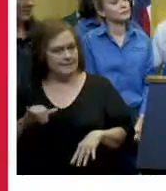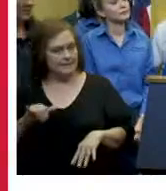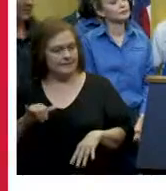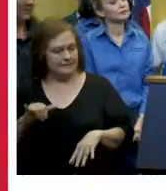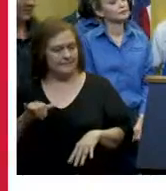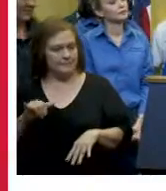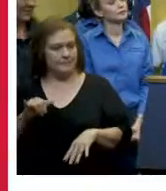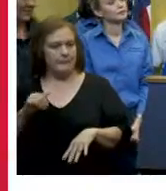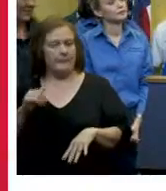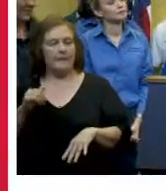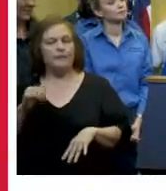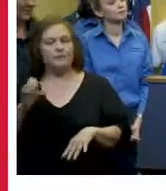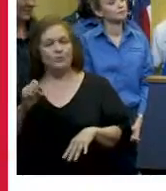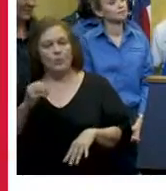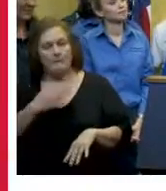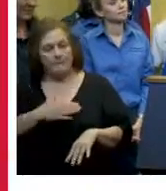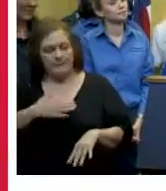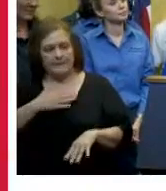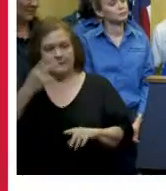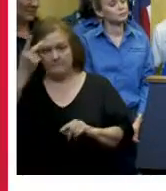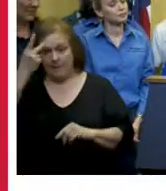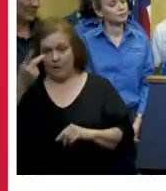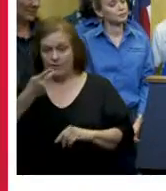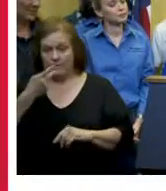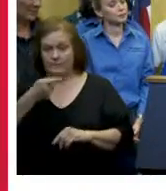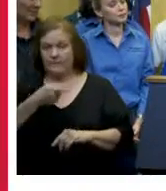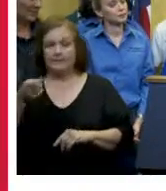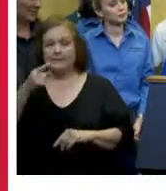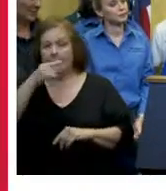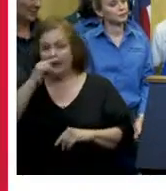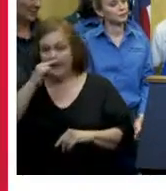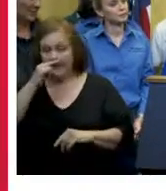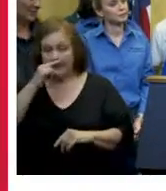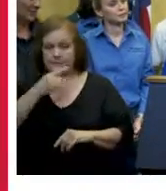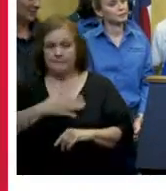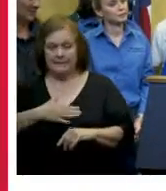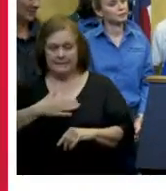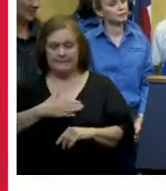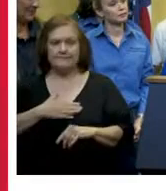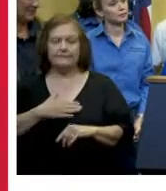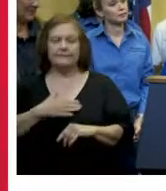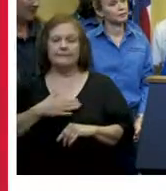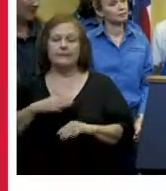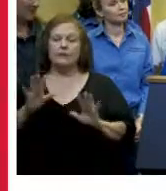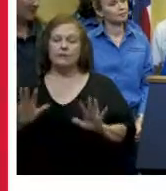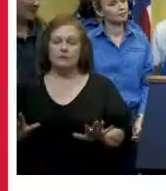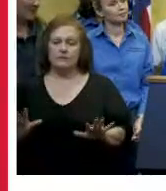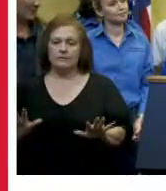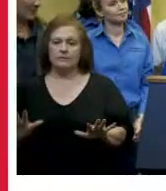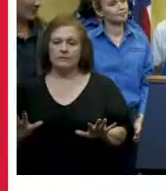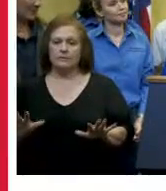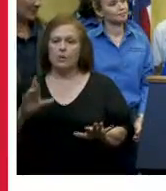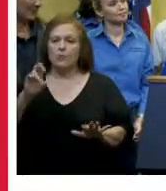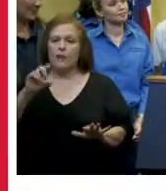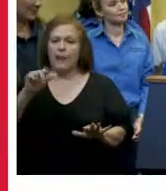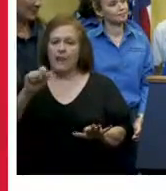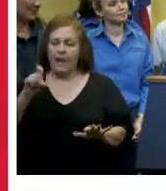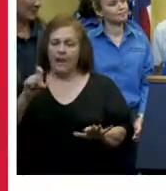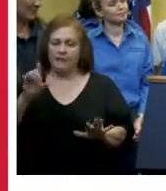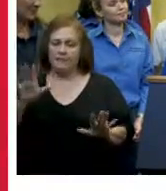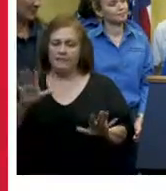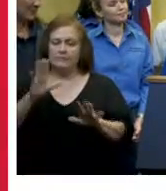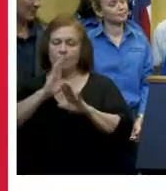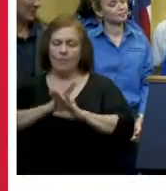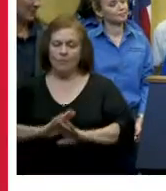so i want to remind all of our parents all of us our kids to relax be calm